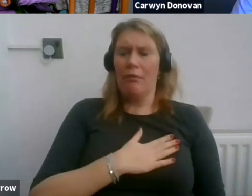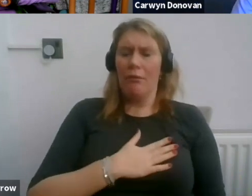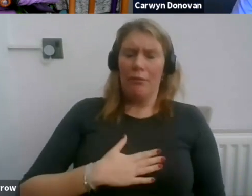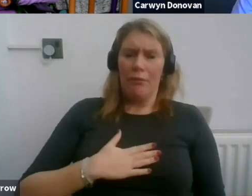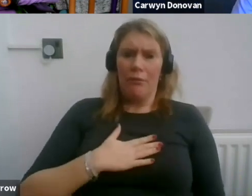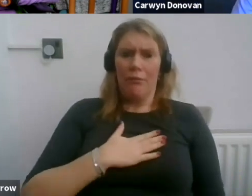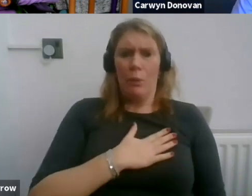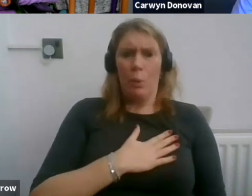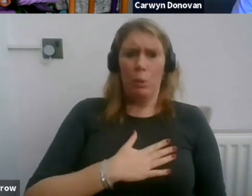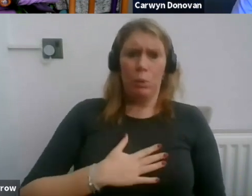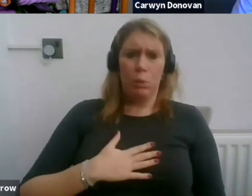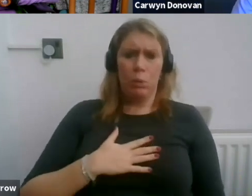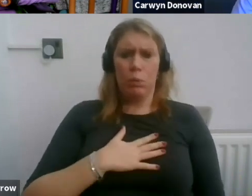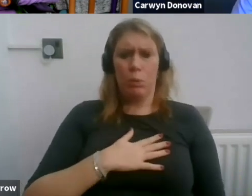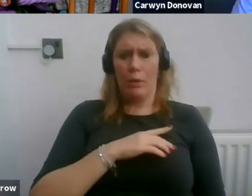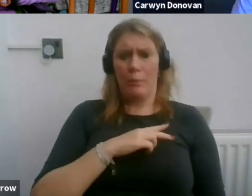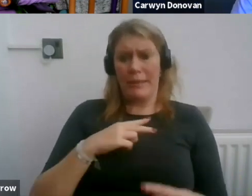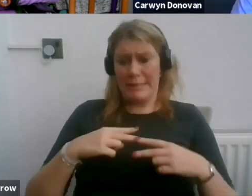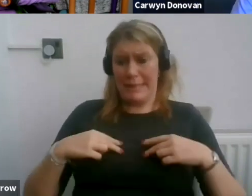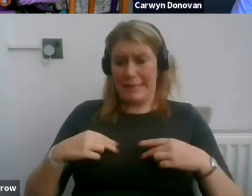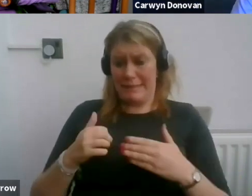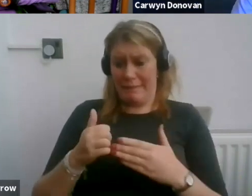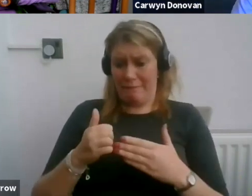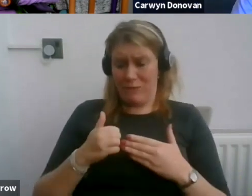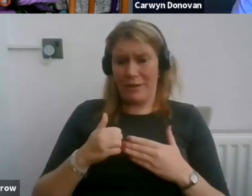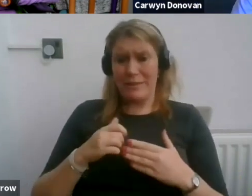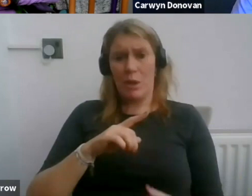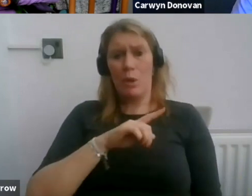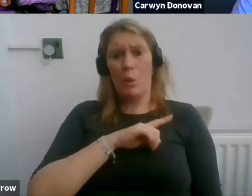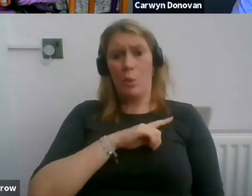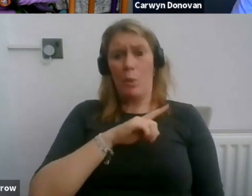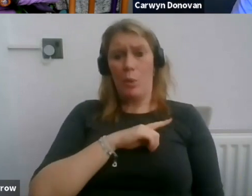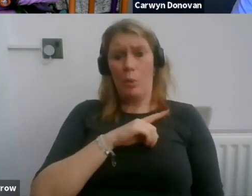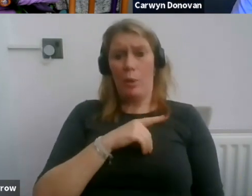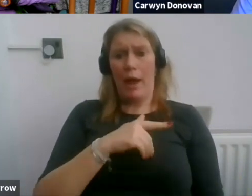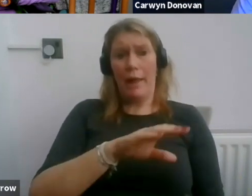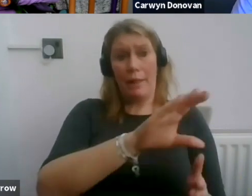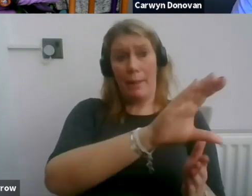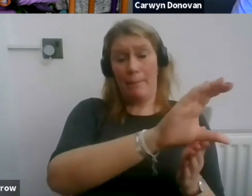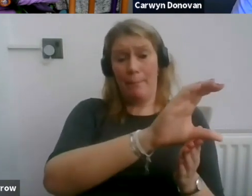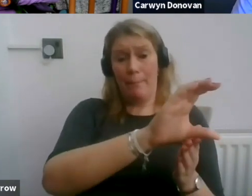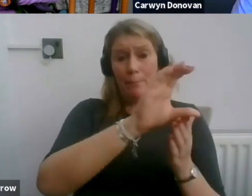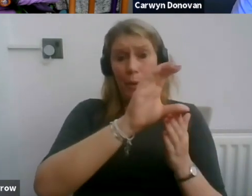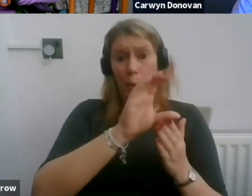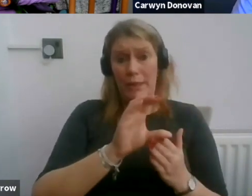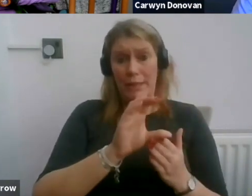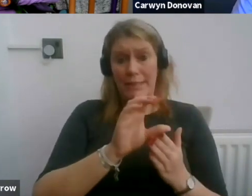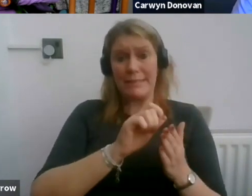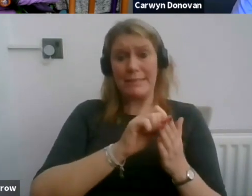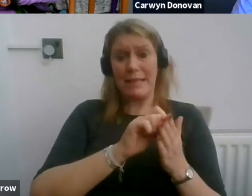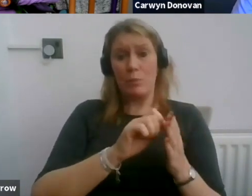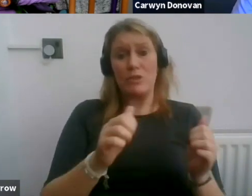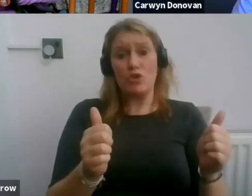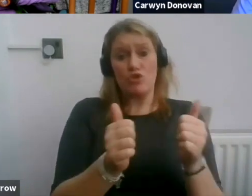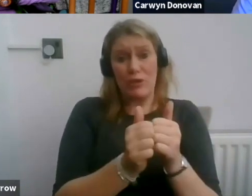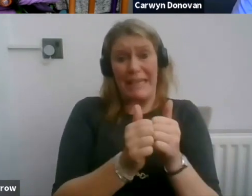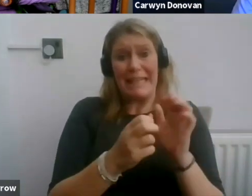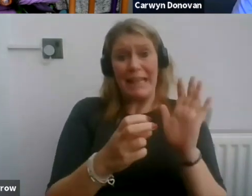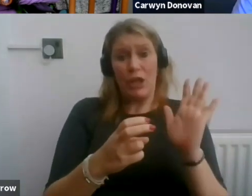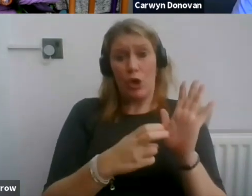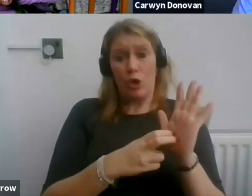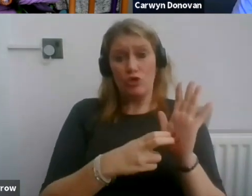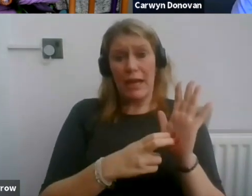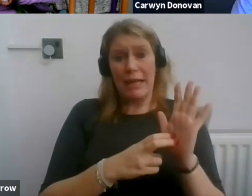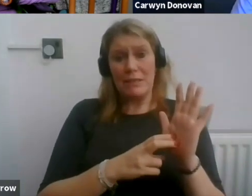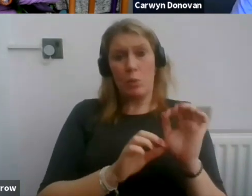our solicitors and that was because the bonus written into people's contract, bonus, was discretional,